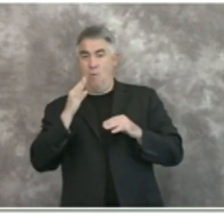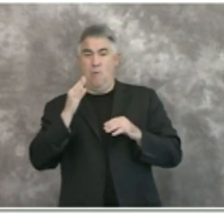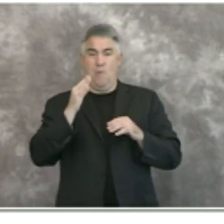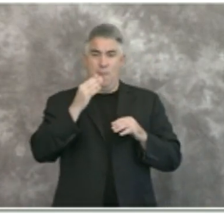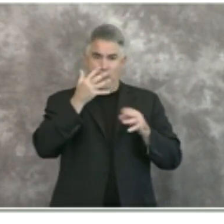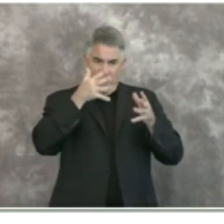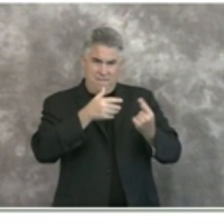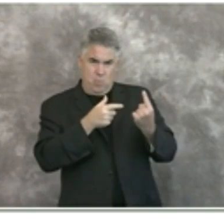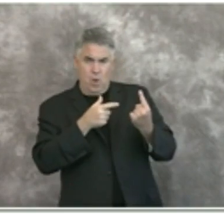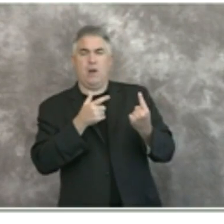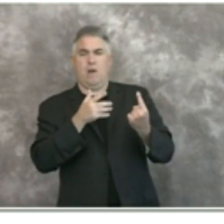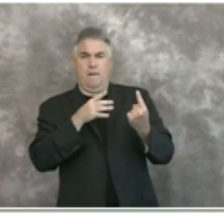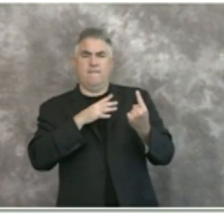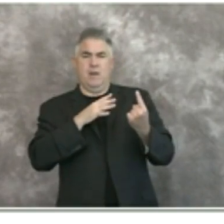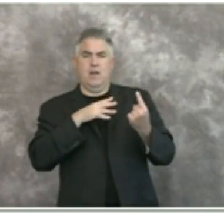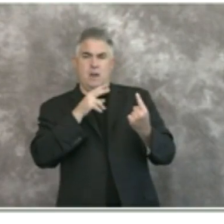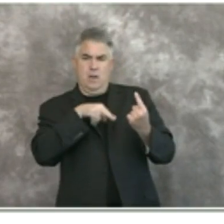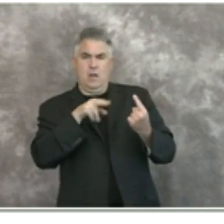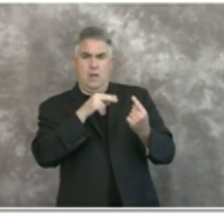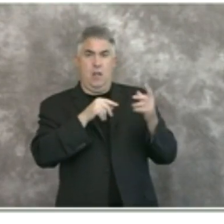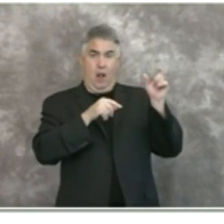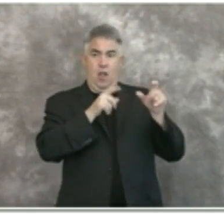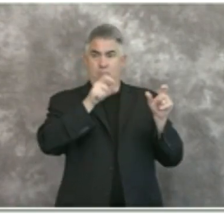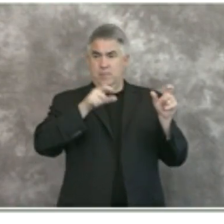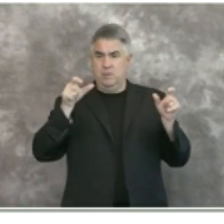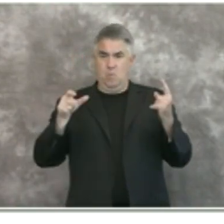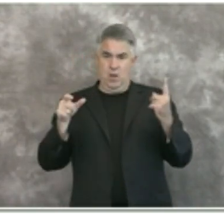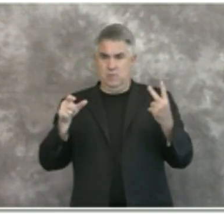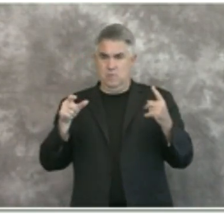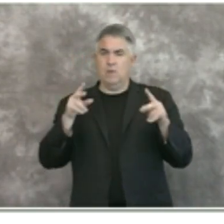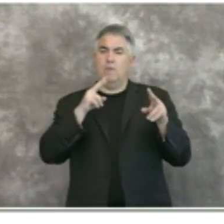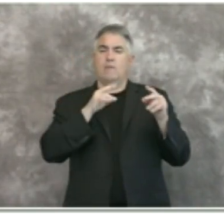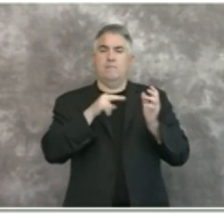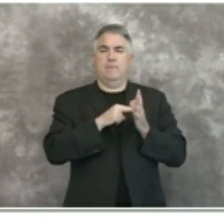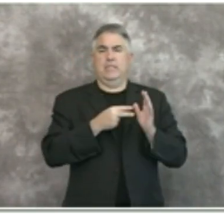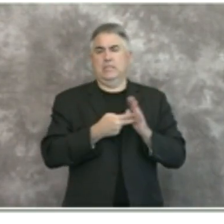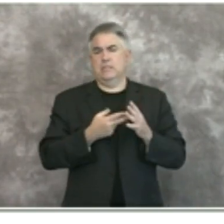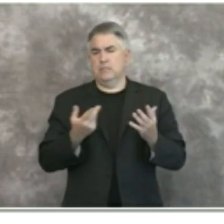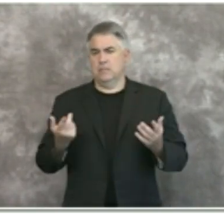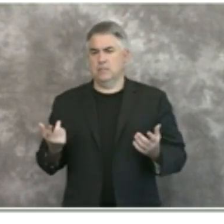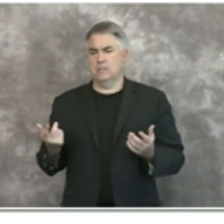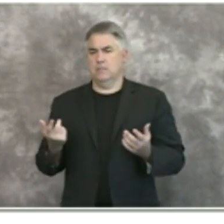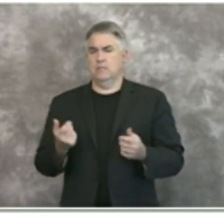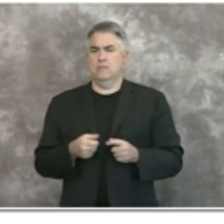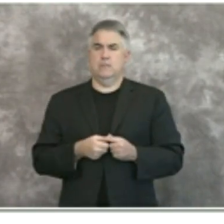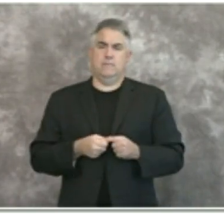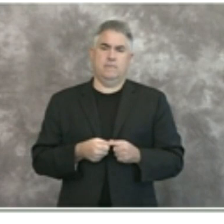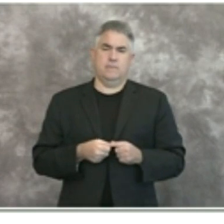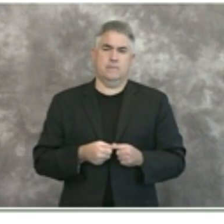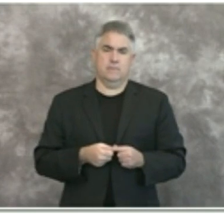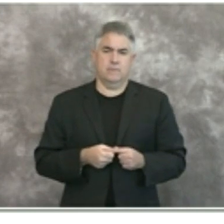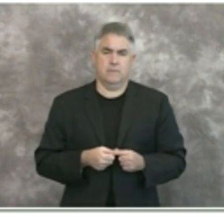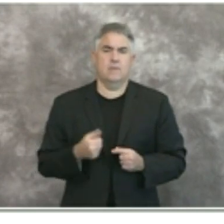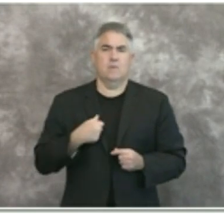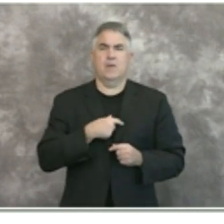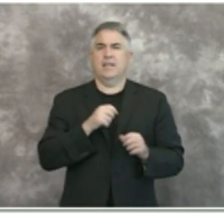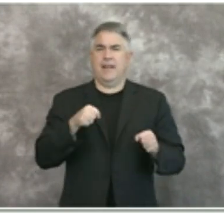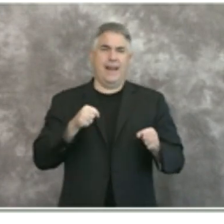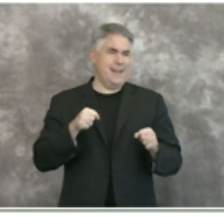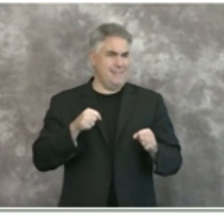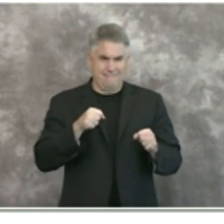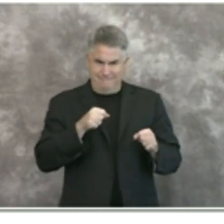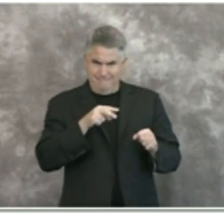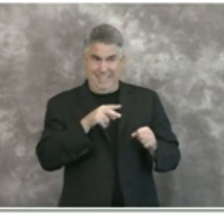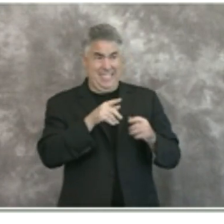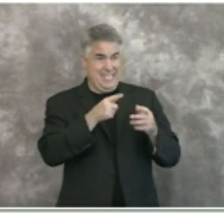two of the three columns are met then that would also cause us to take action the actions that we would